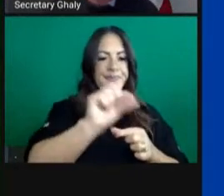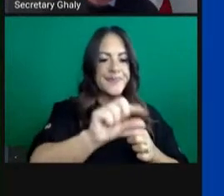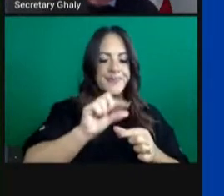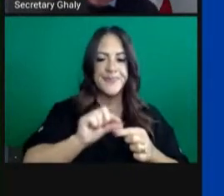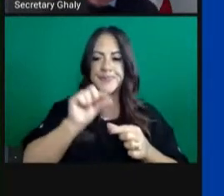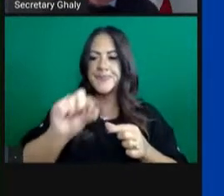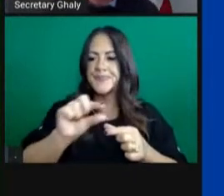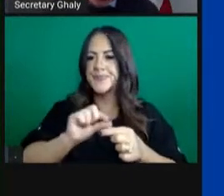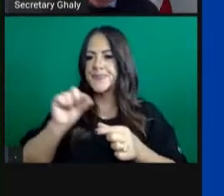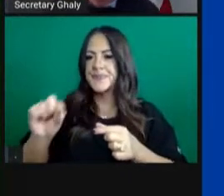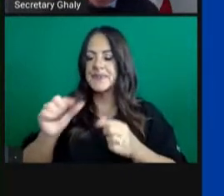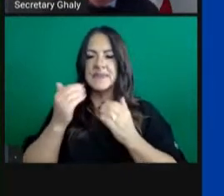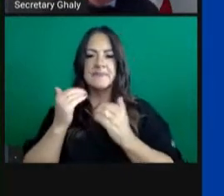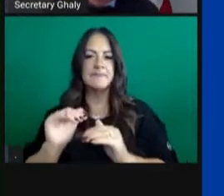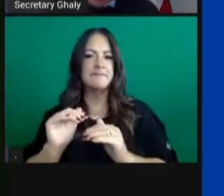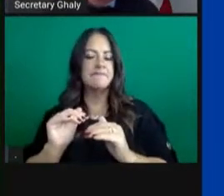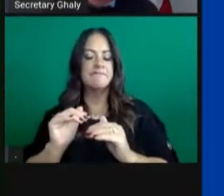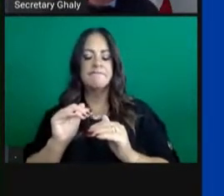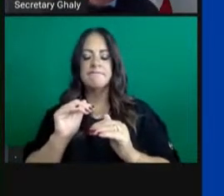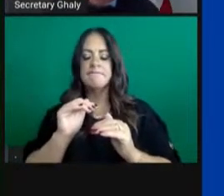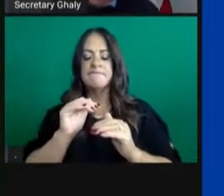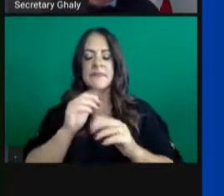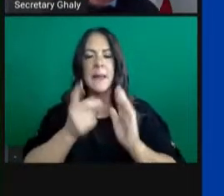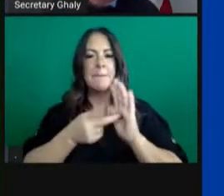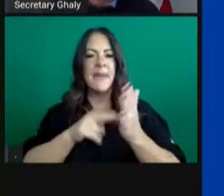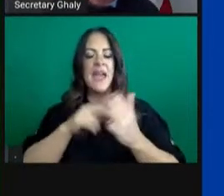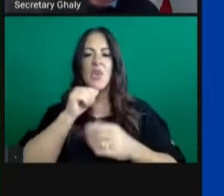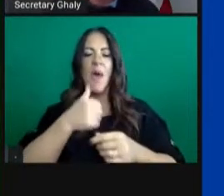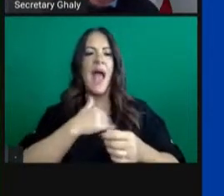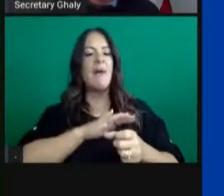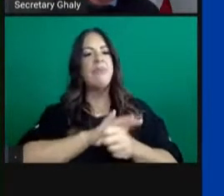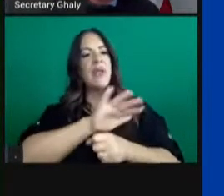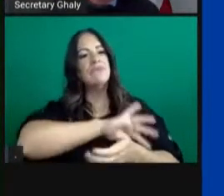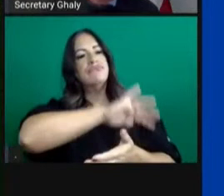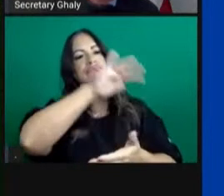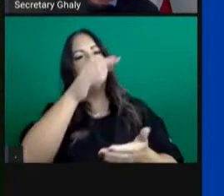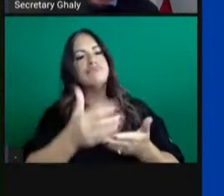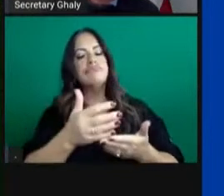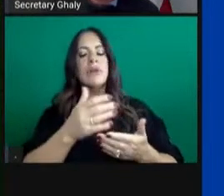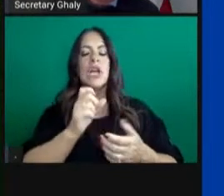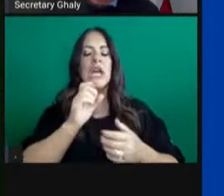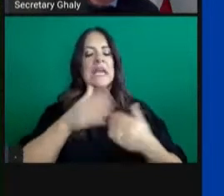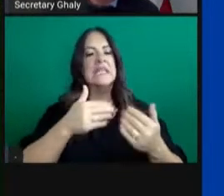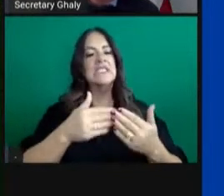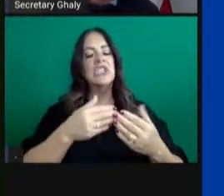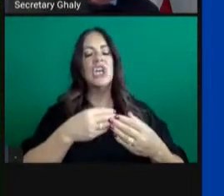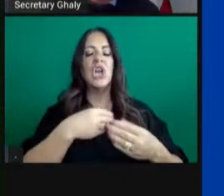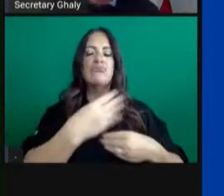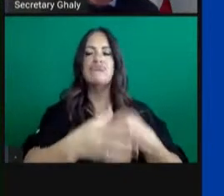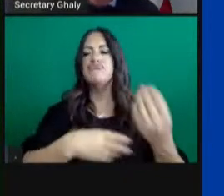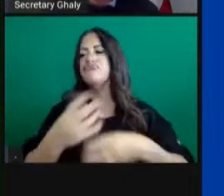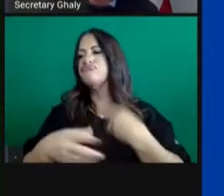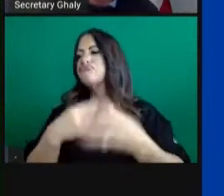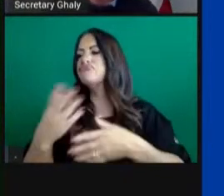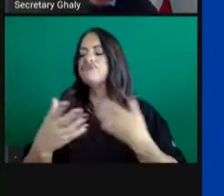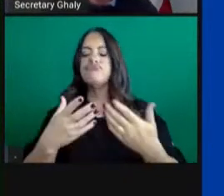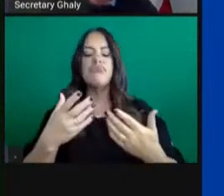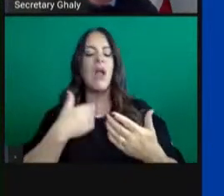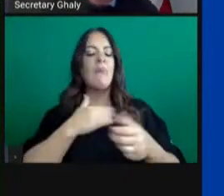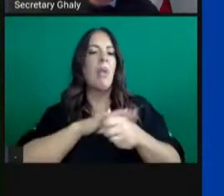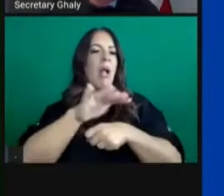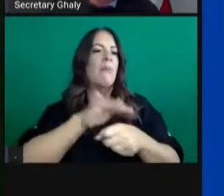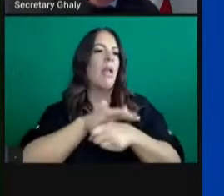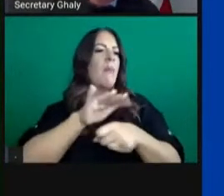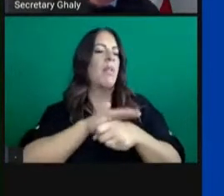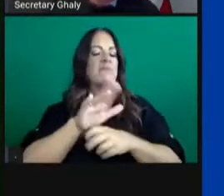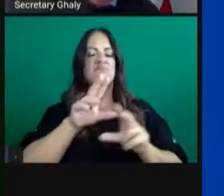where you may have to ration your staff, that there might be situations where certainly staff are stretched pretty thin